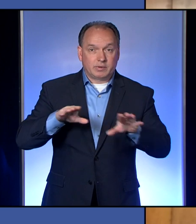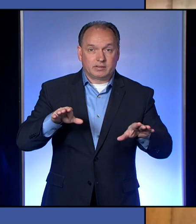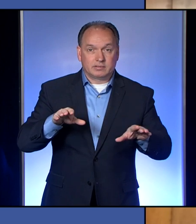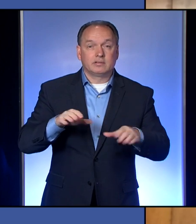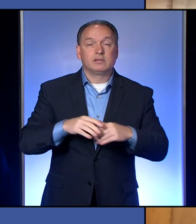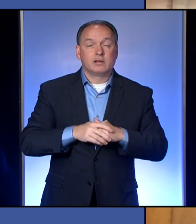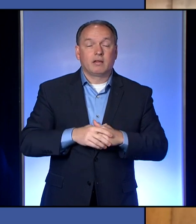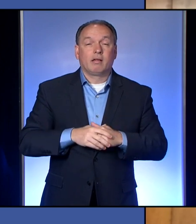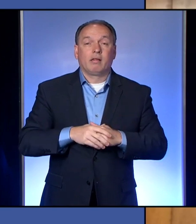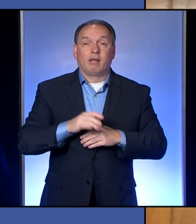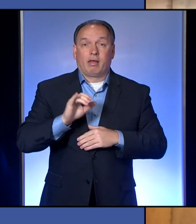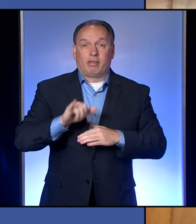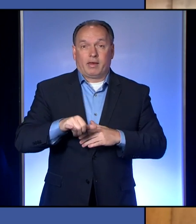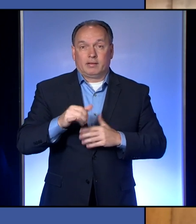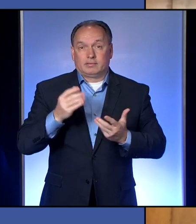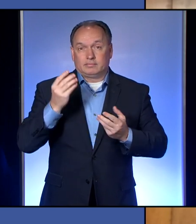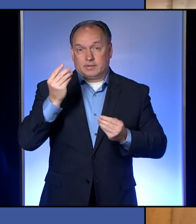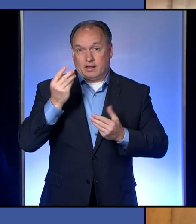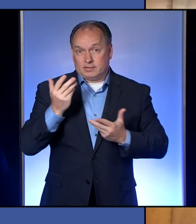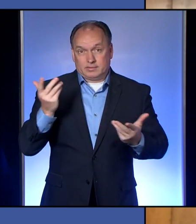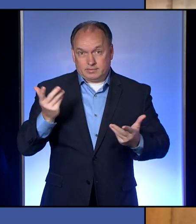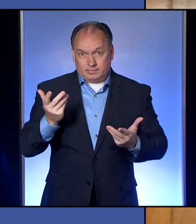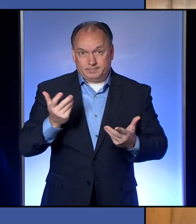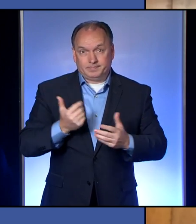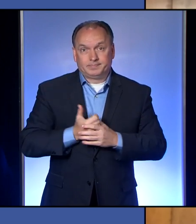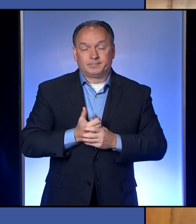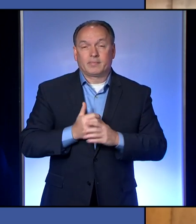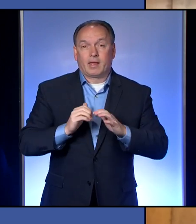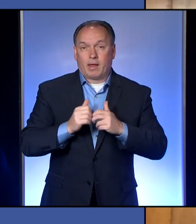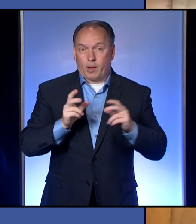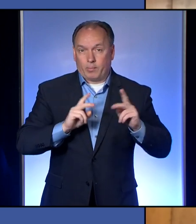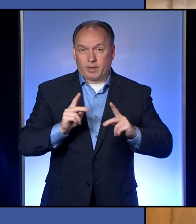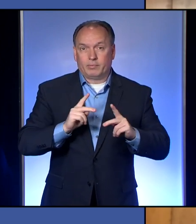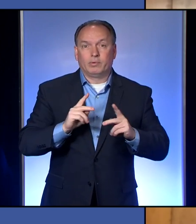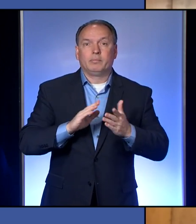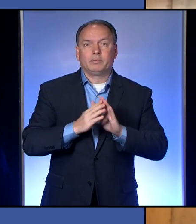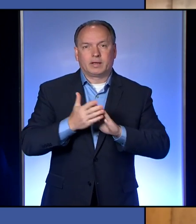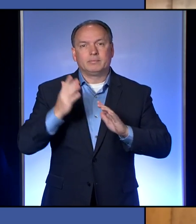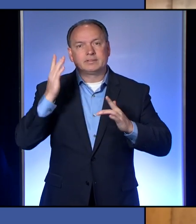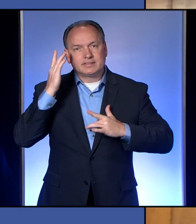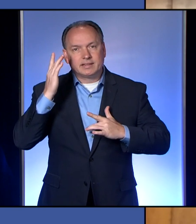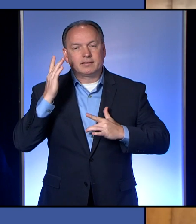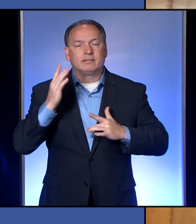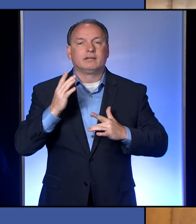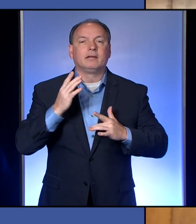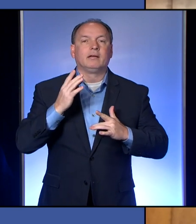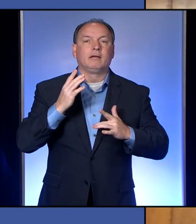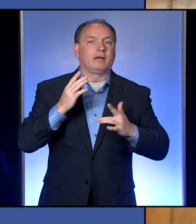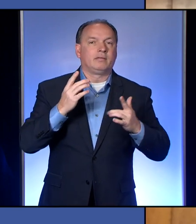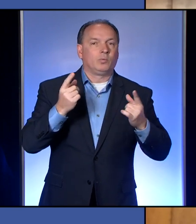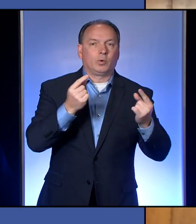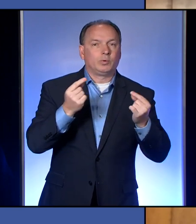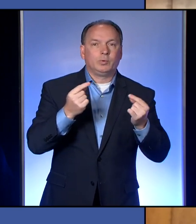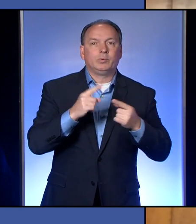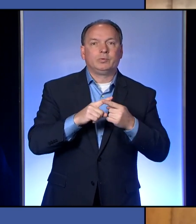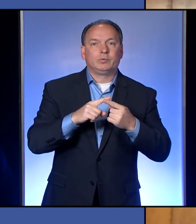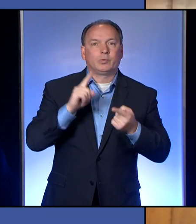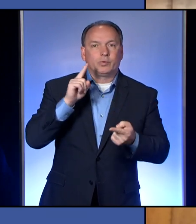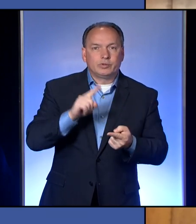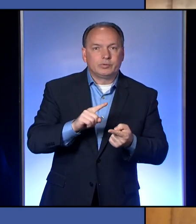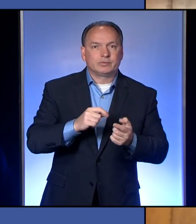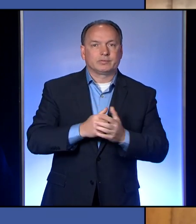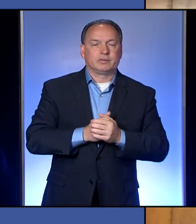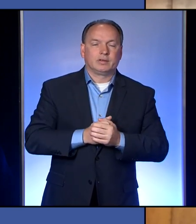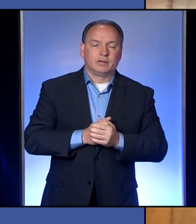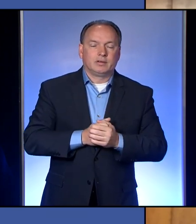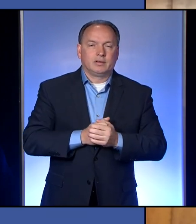it tells you how people are getting sick as well as what we can do to reduce it. For example,